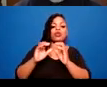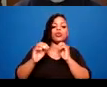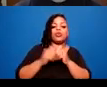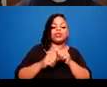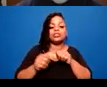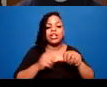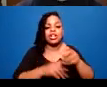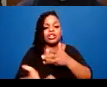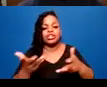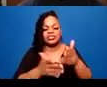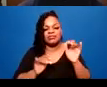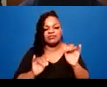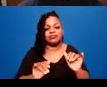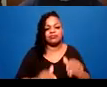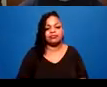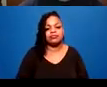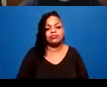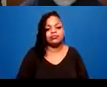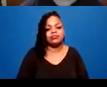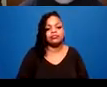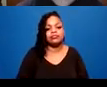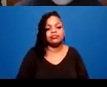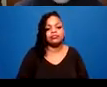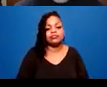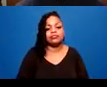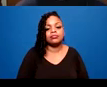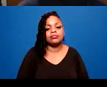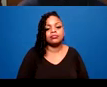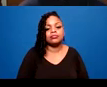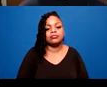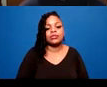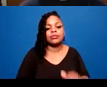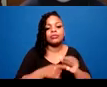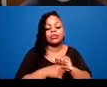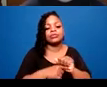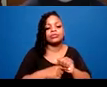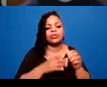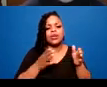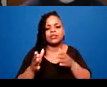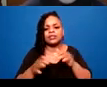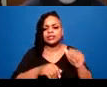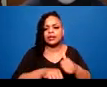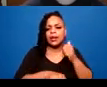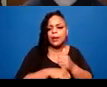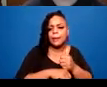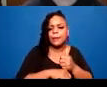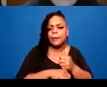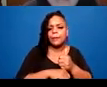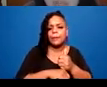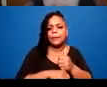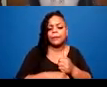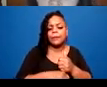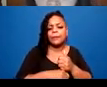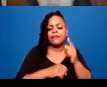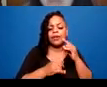And practicing ways of boundary setting when there are competing trauma responses. It's quite often,